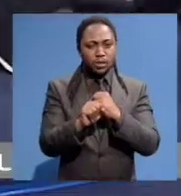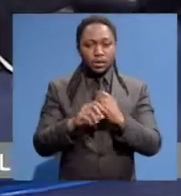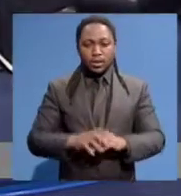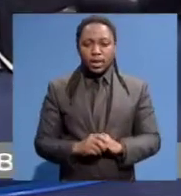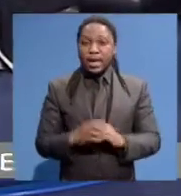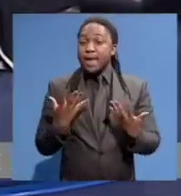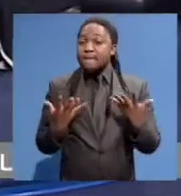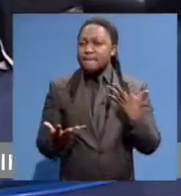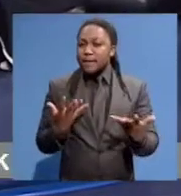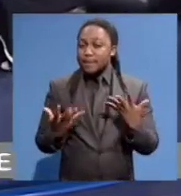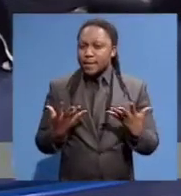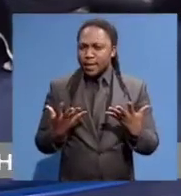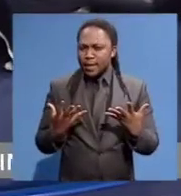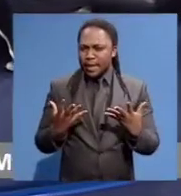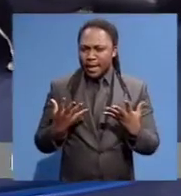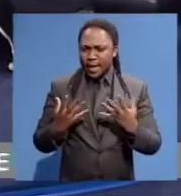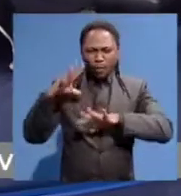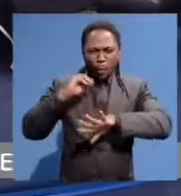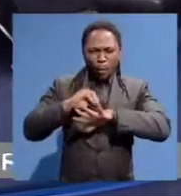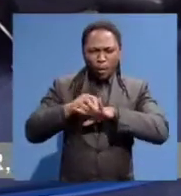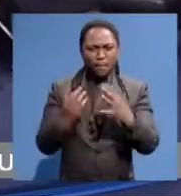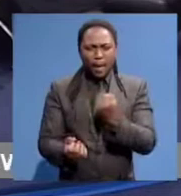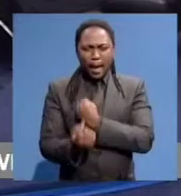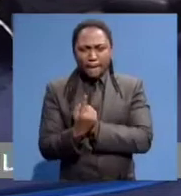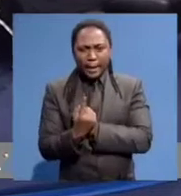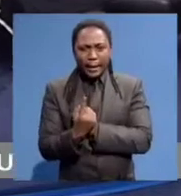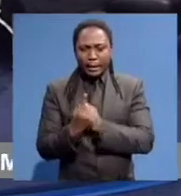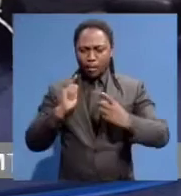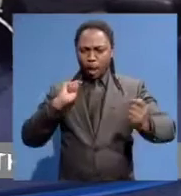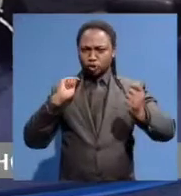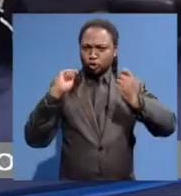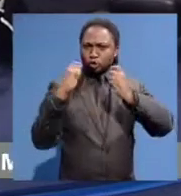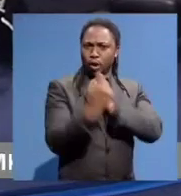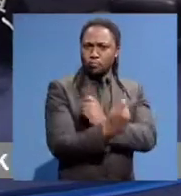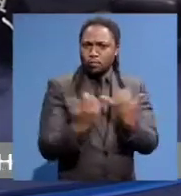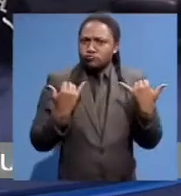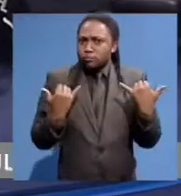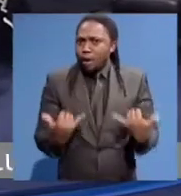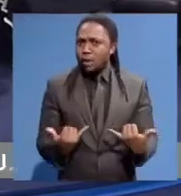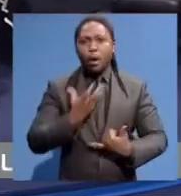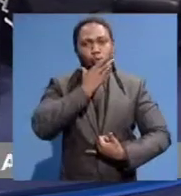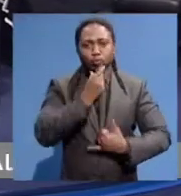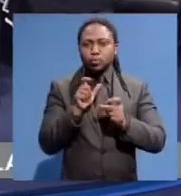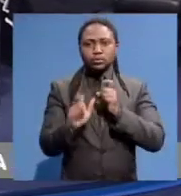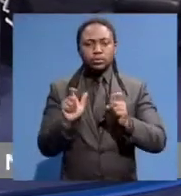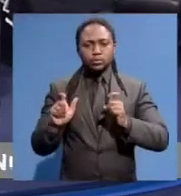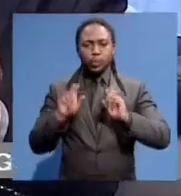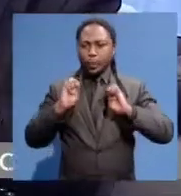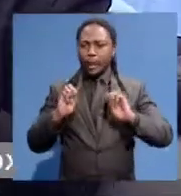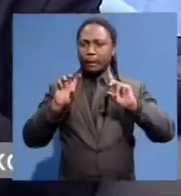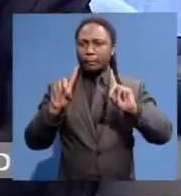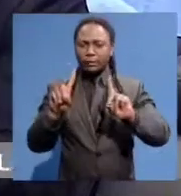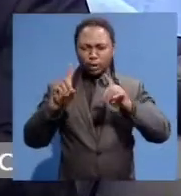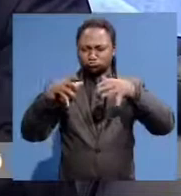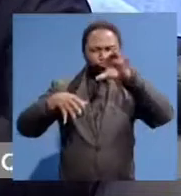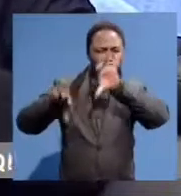the way, how do they wave it such that it became what they are today in terms of what power, education, scientists,